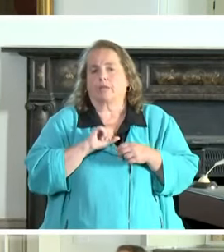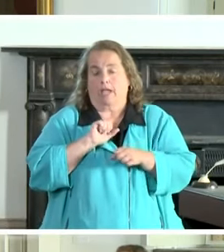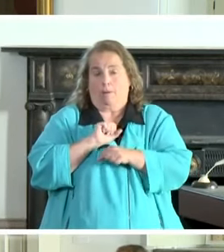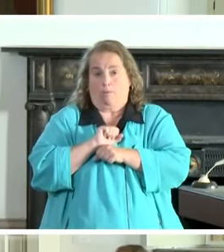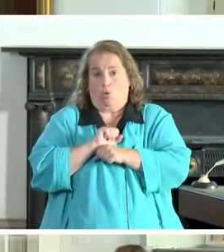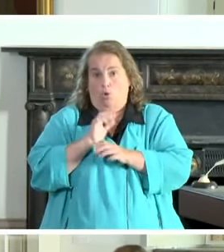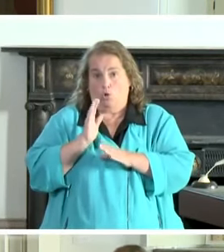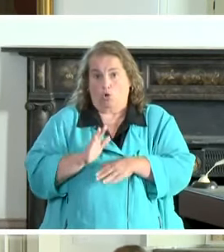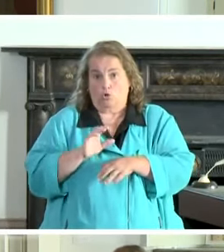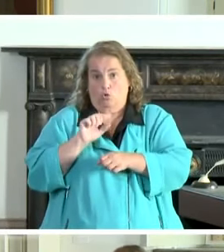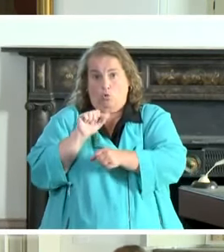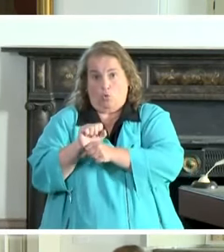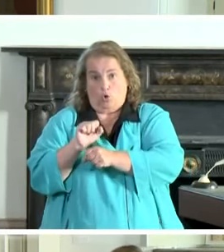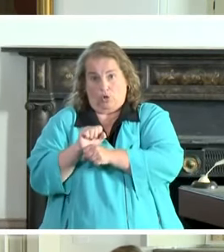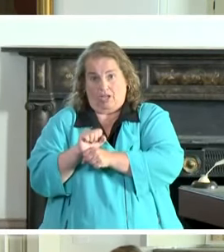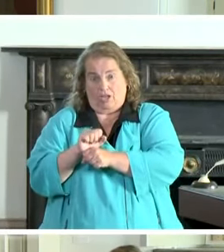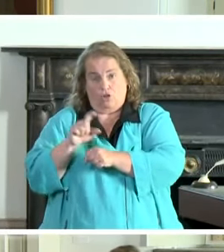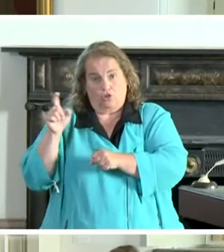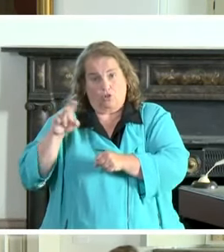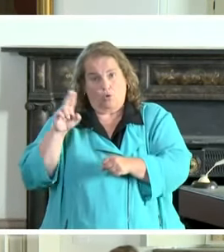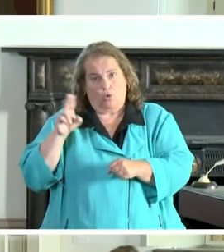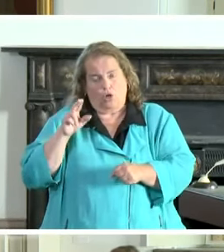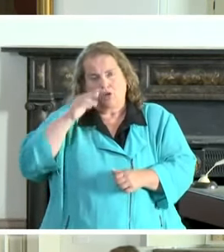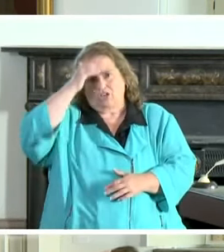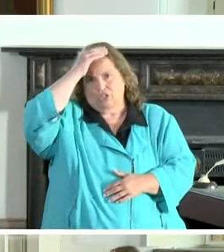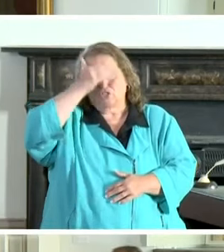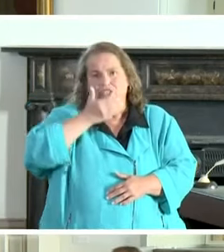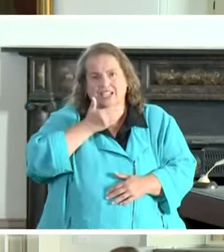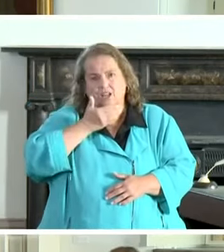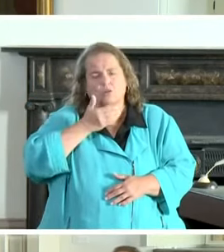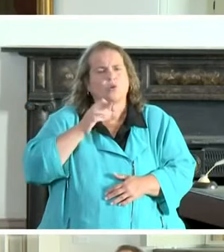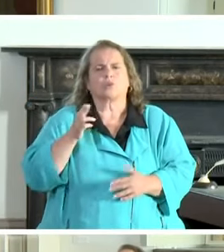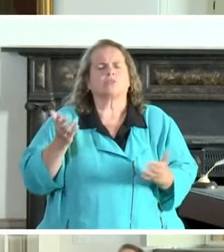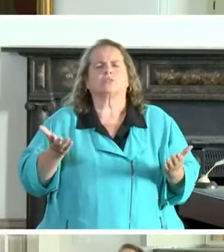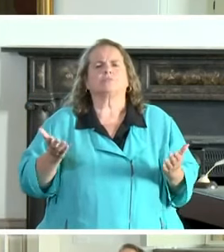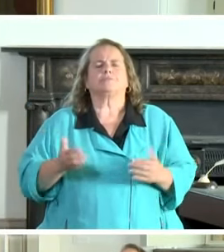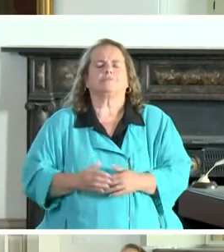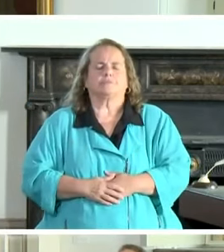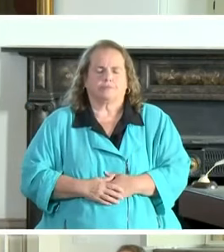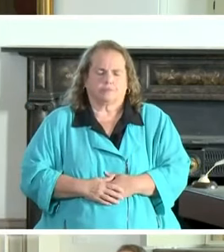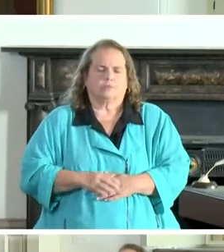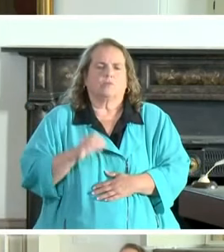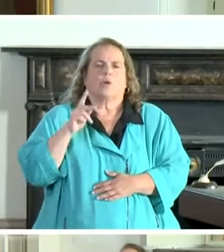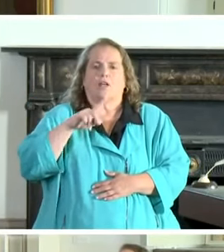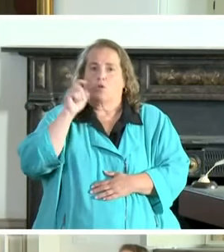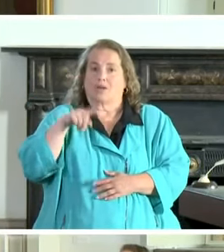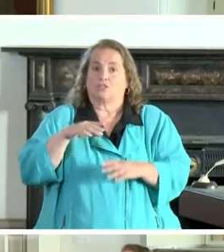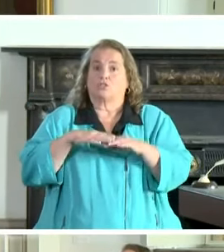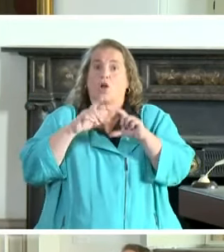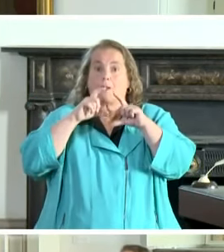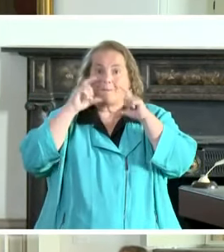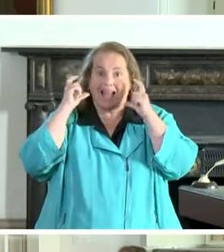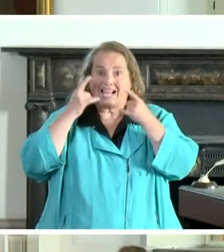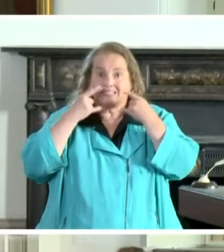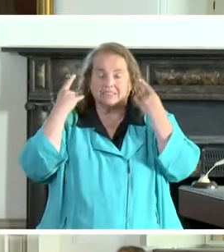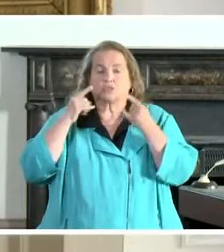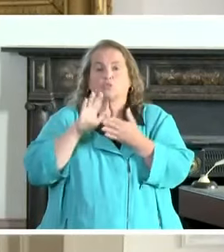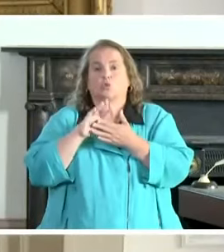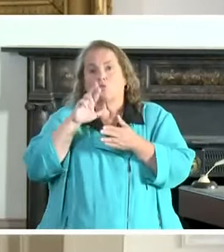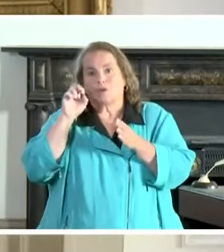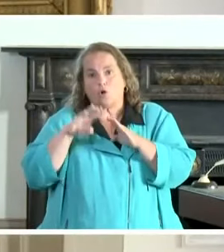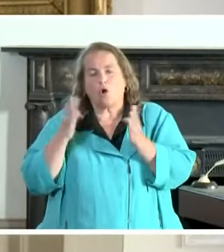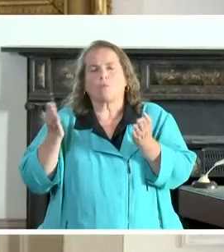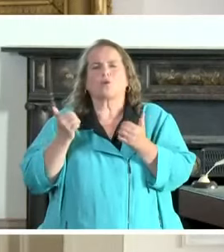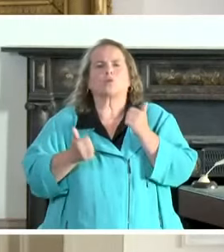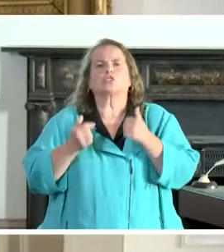that are interacting with them, they would have a shield. So the question is on masks and school re-openings, and